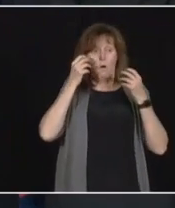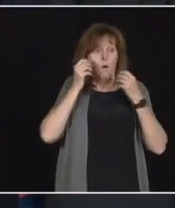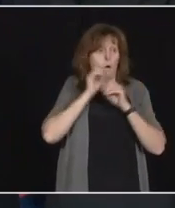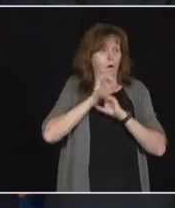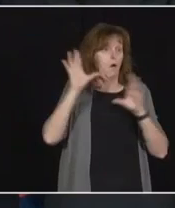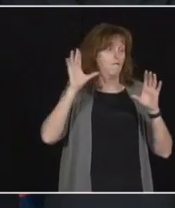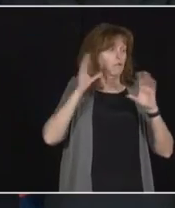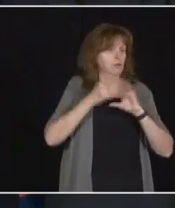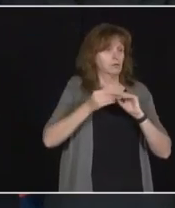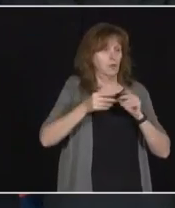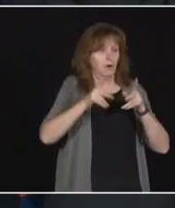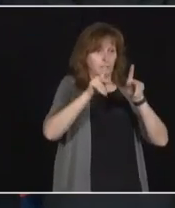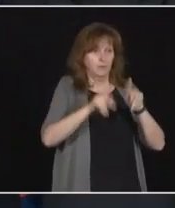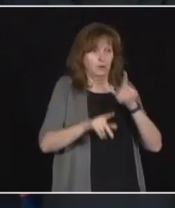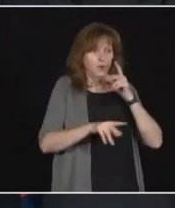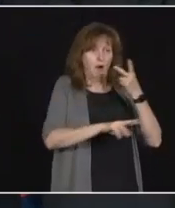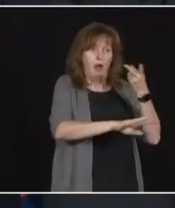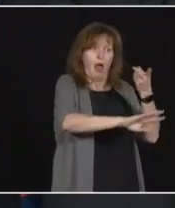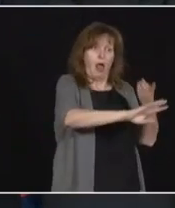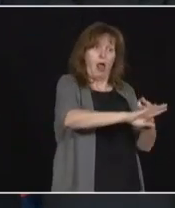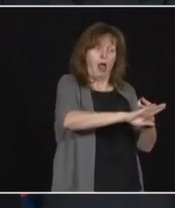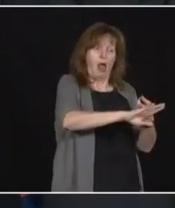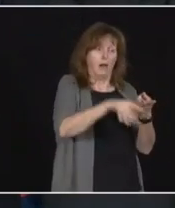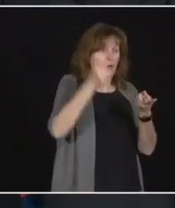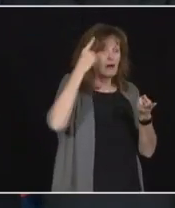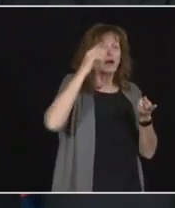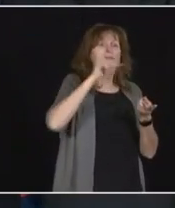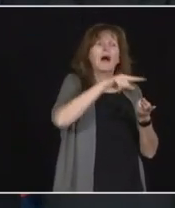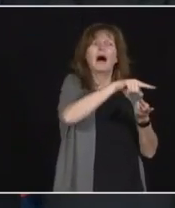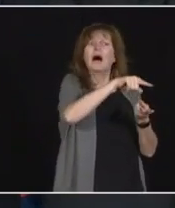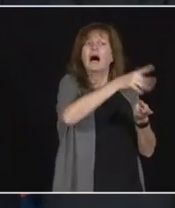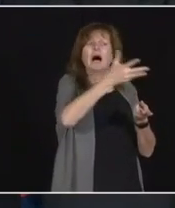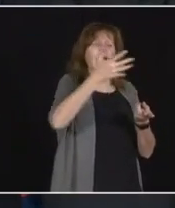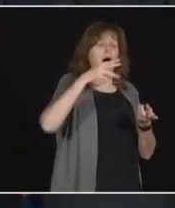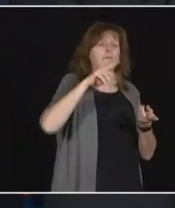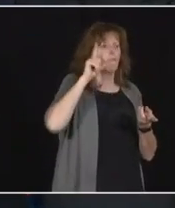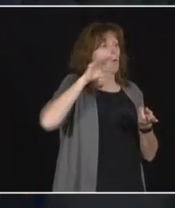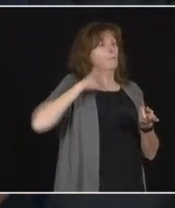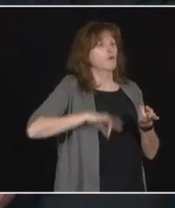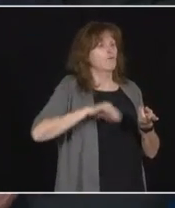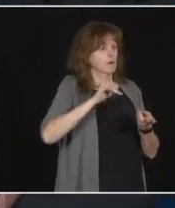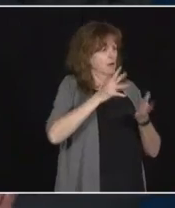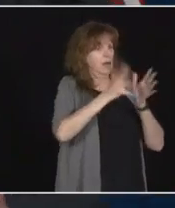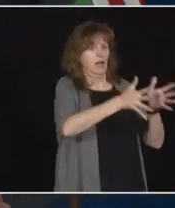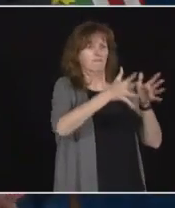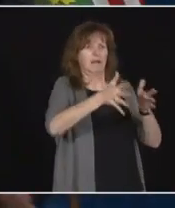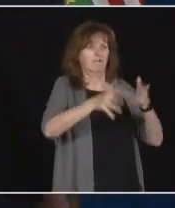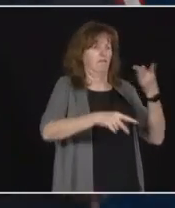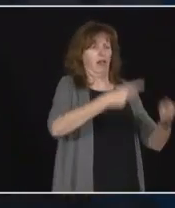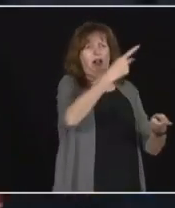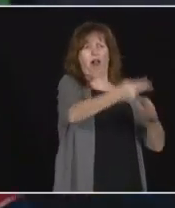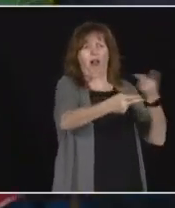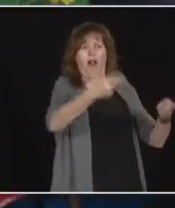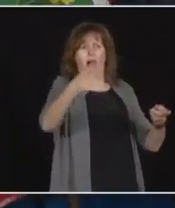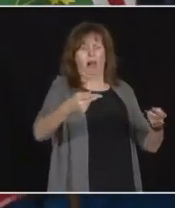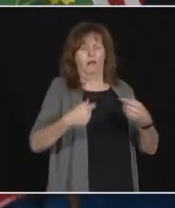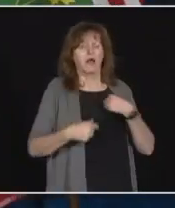care homes being unearthed almost on a weekly basis? I'll pass that over Minister Fullerton. Thank